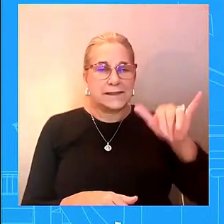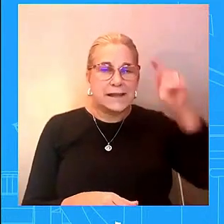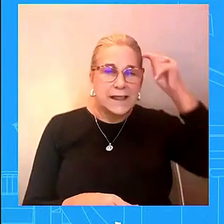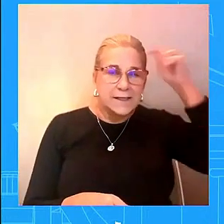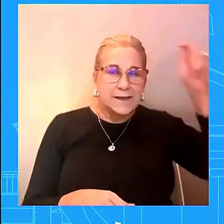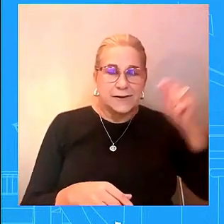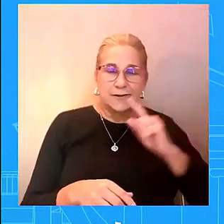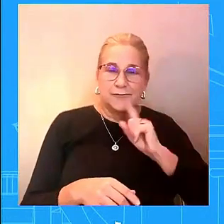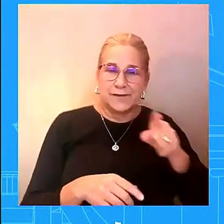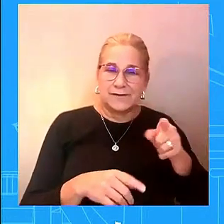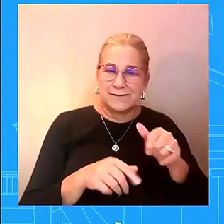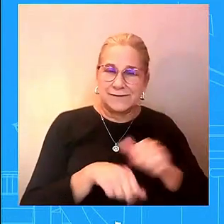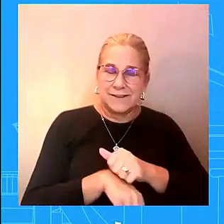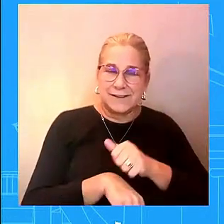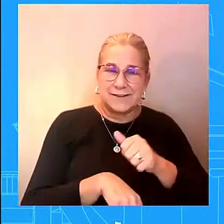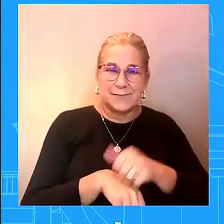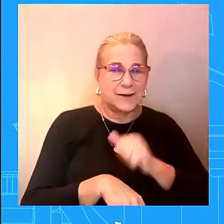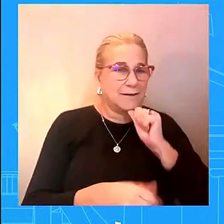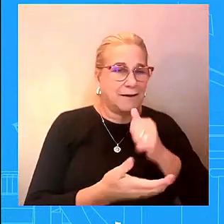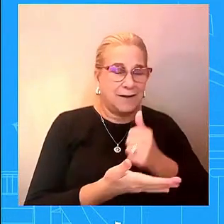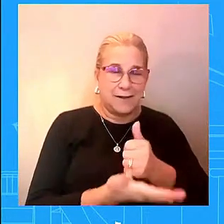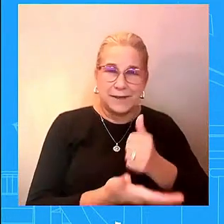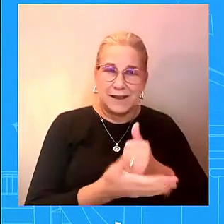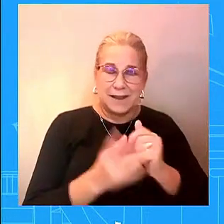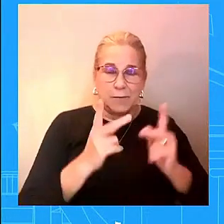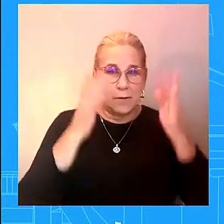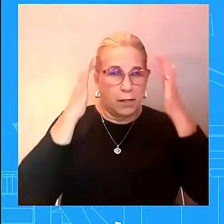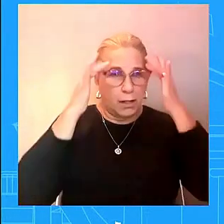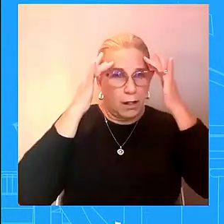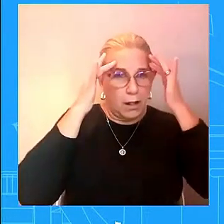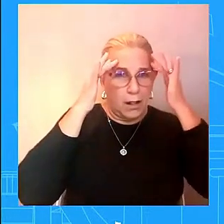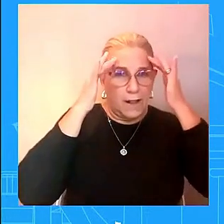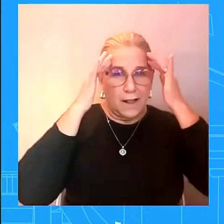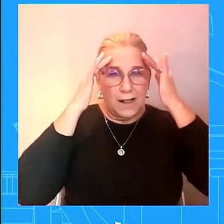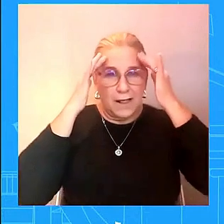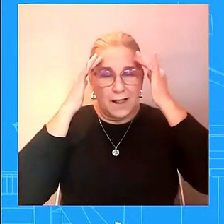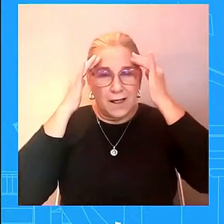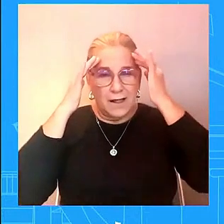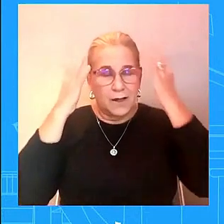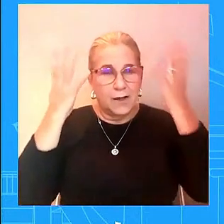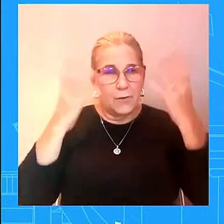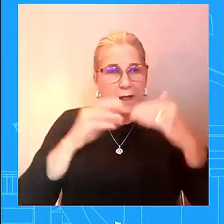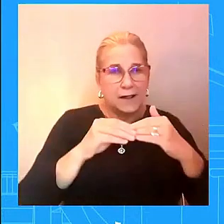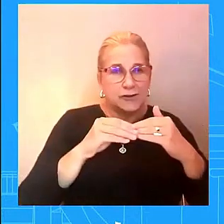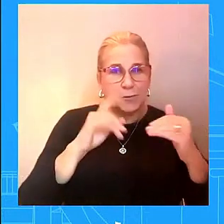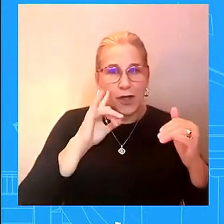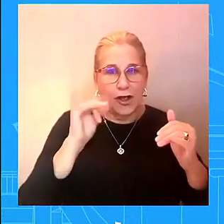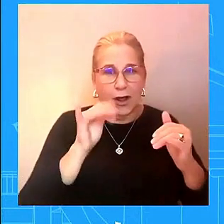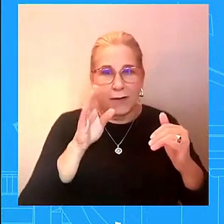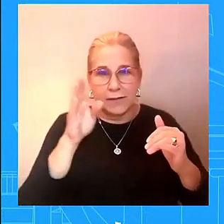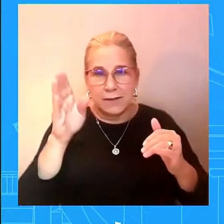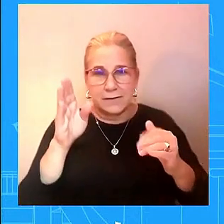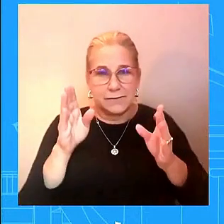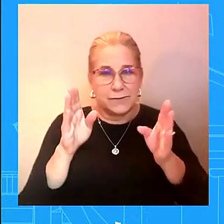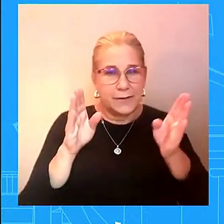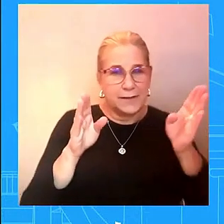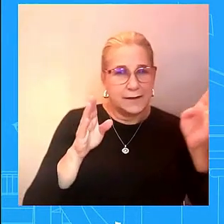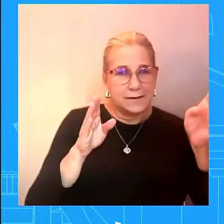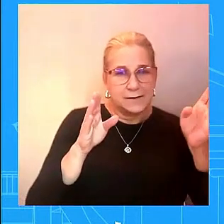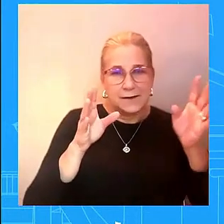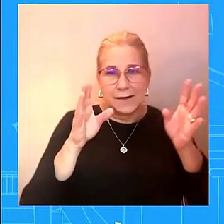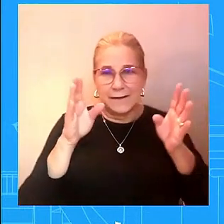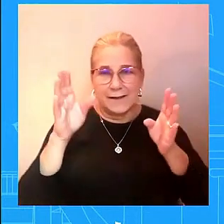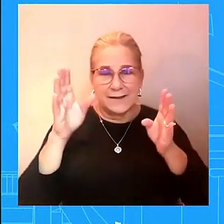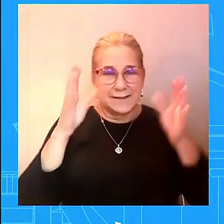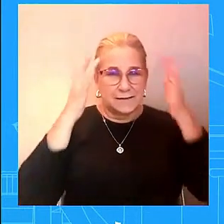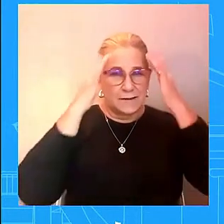not uh it is not what leadership looks like i'll say it there like that and uh and it is a time when you see something